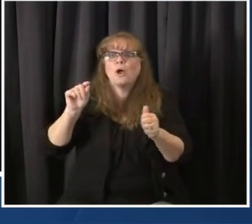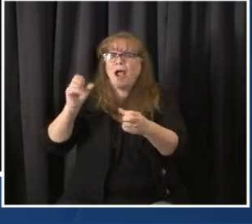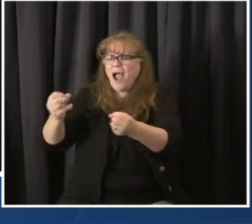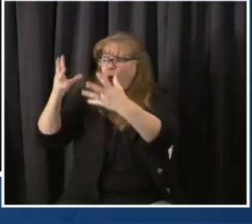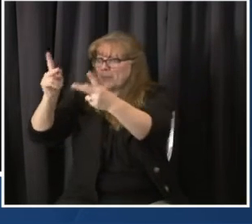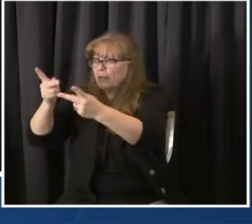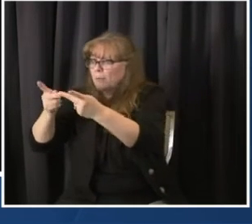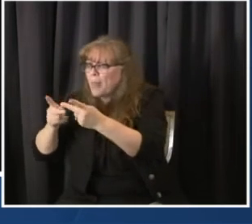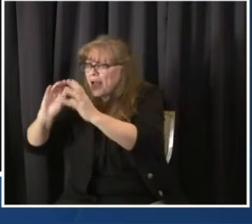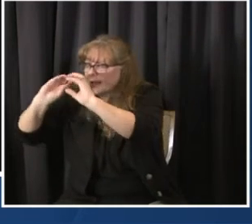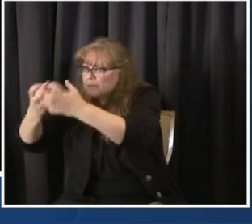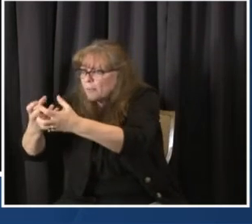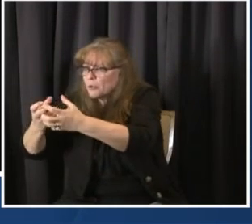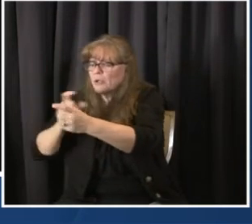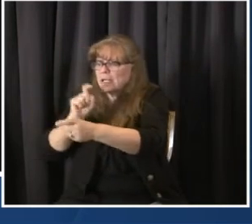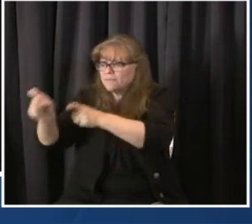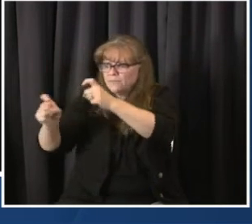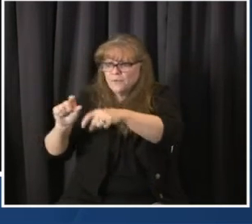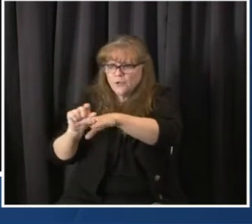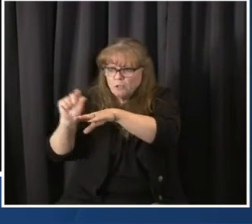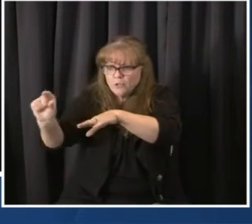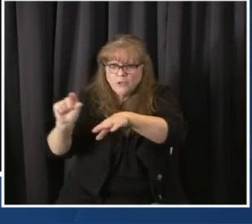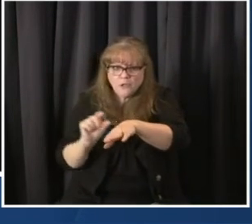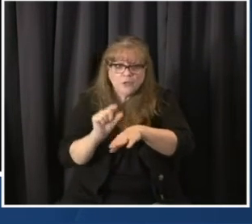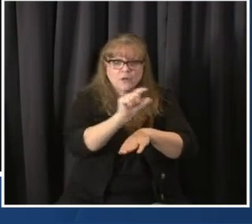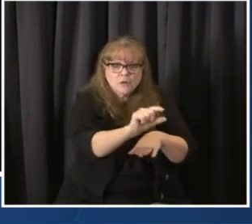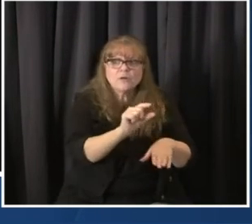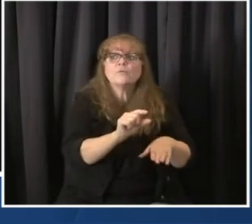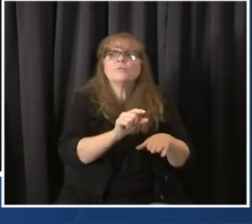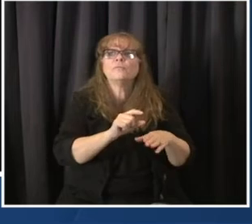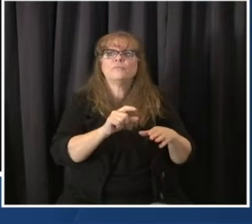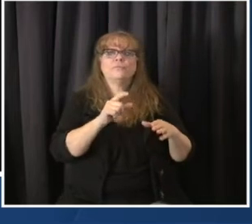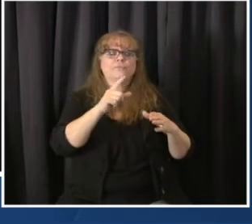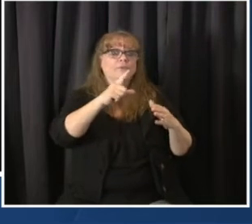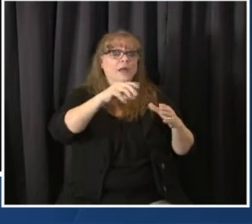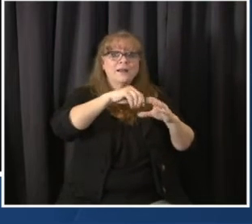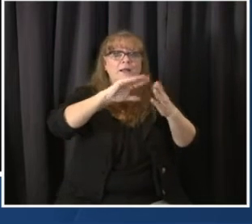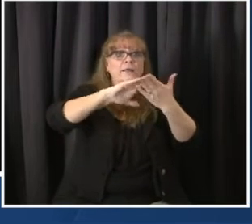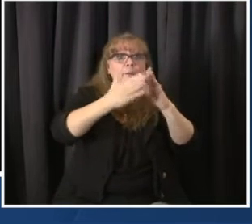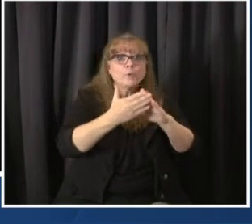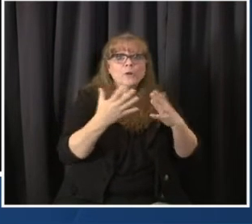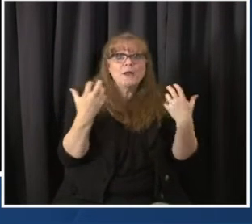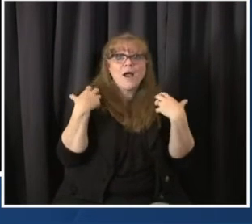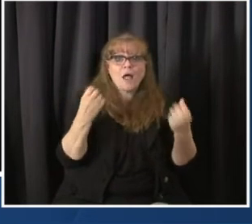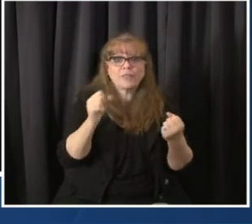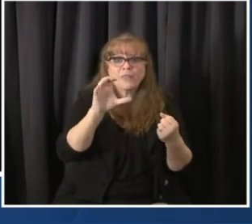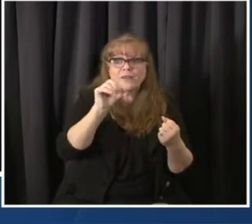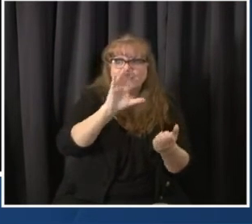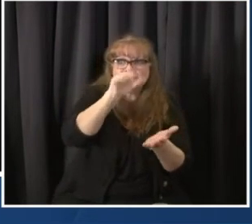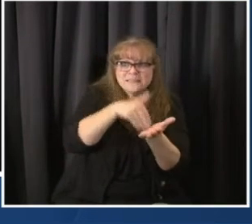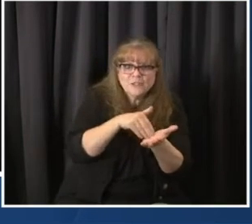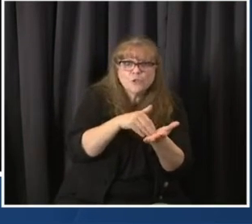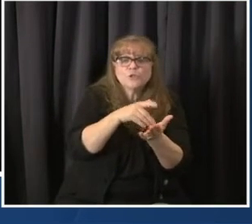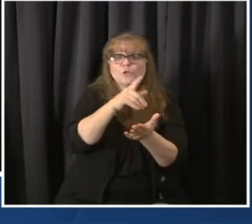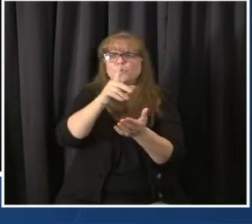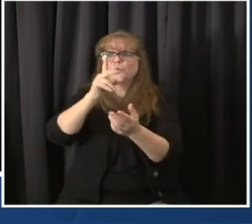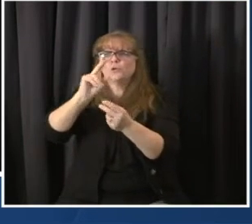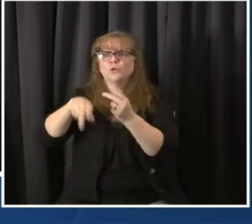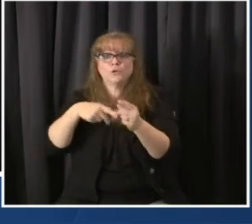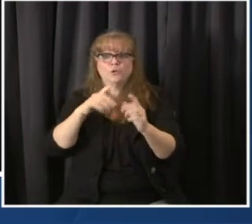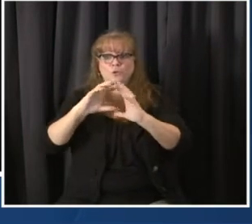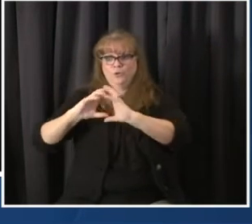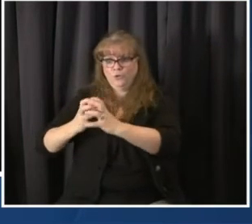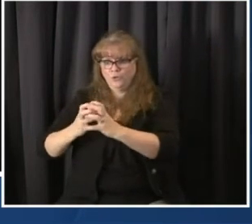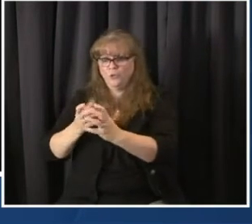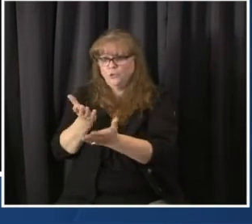with the community health clinics to serve the medically underserved, uninsured population across our state. And then for areas